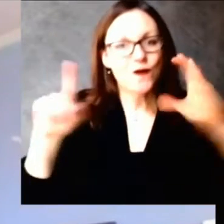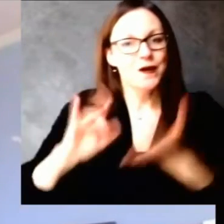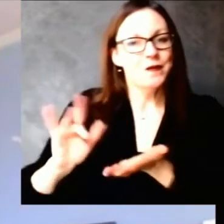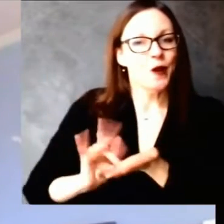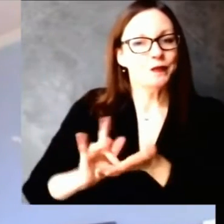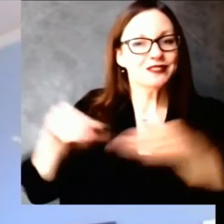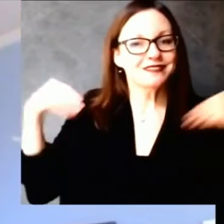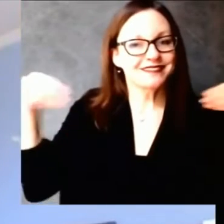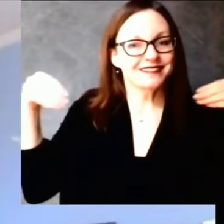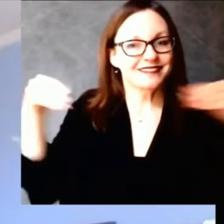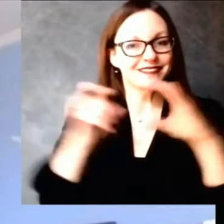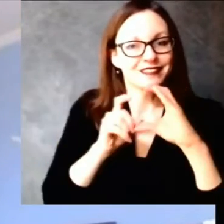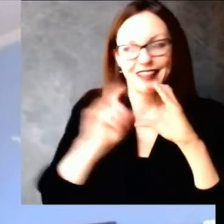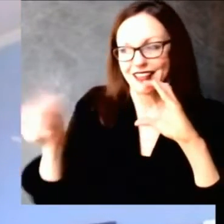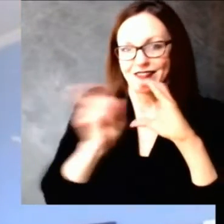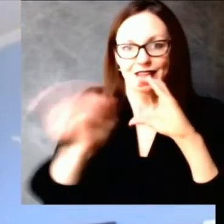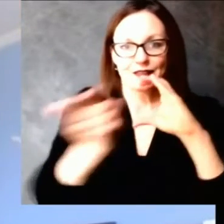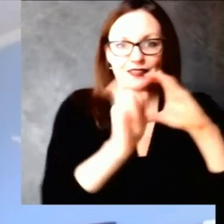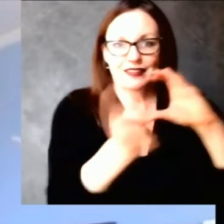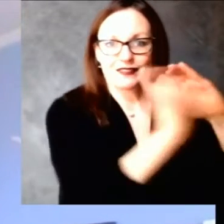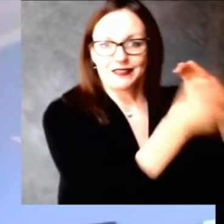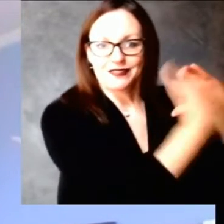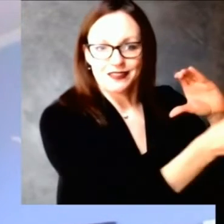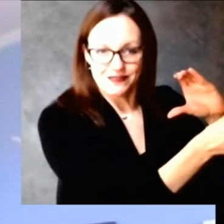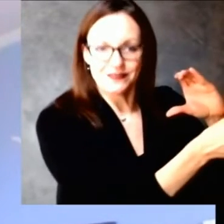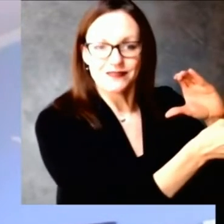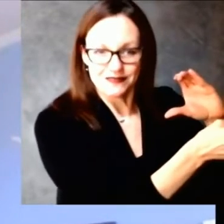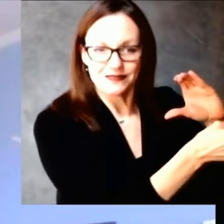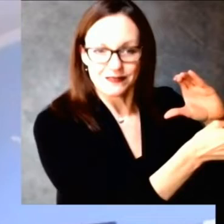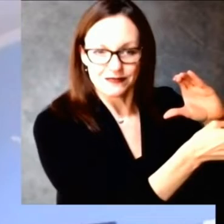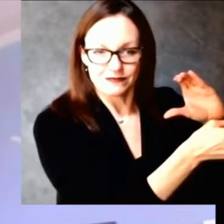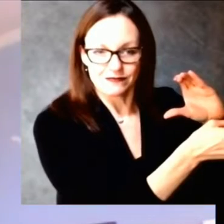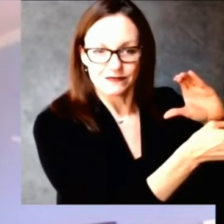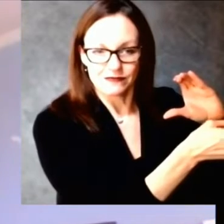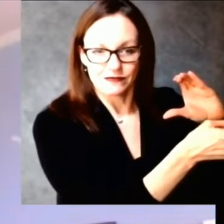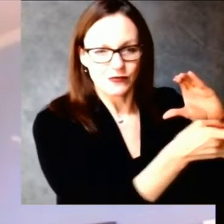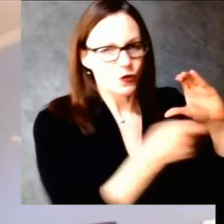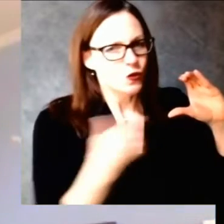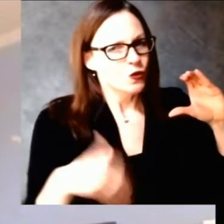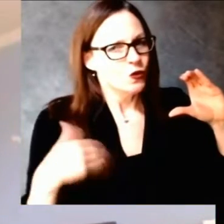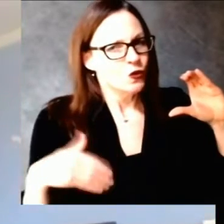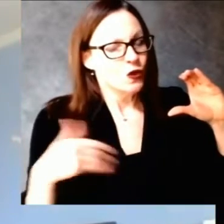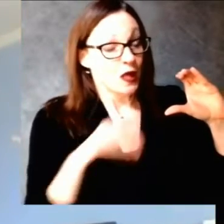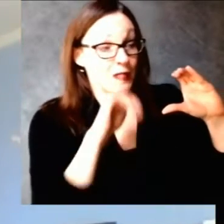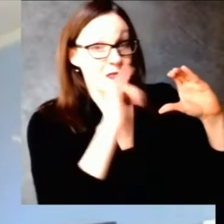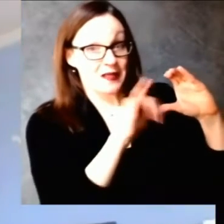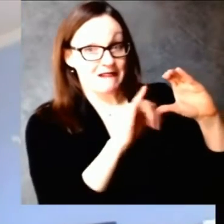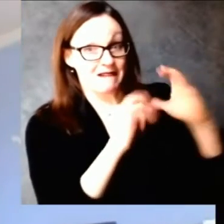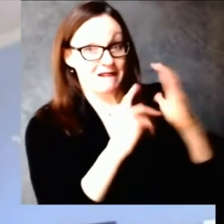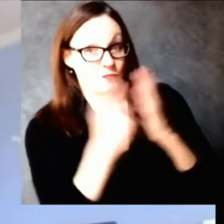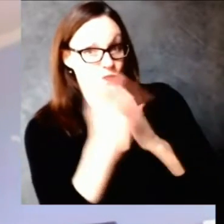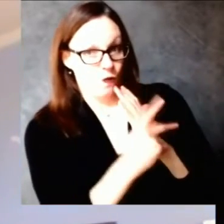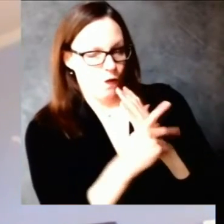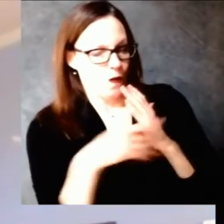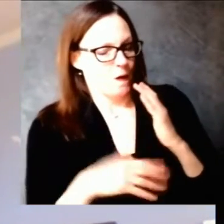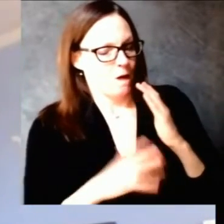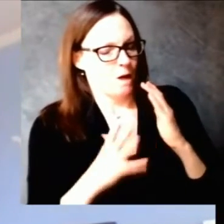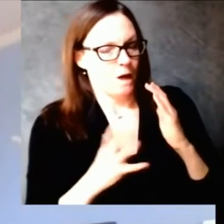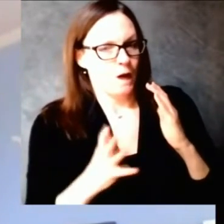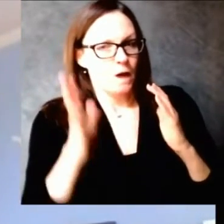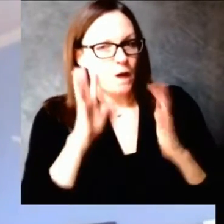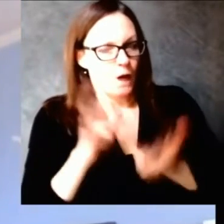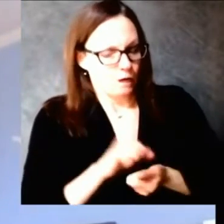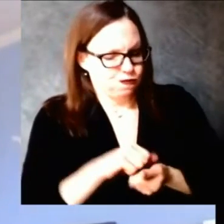expand this program, both in terms of the number of doses that they could allocate to the states, as well as our ability to use